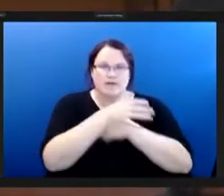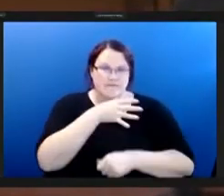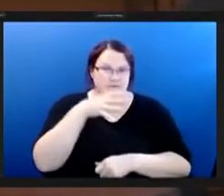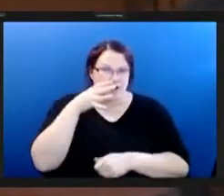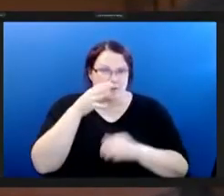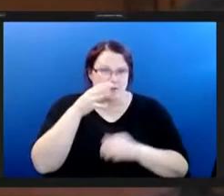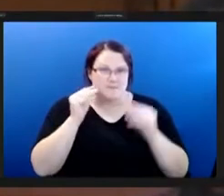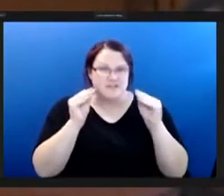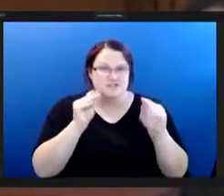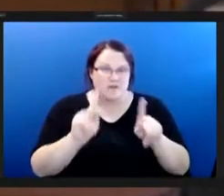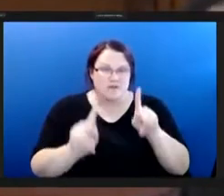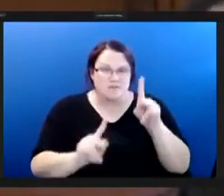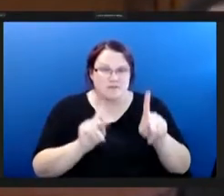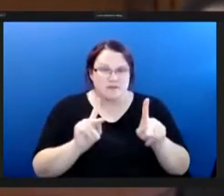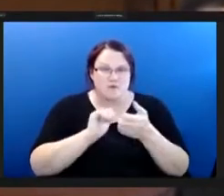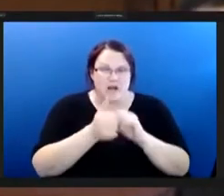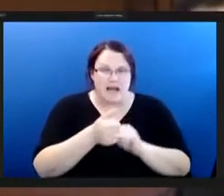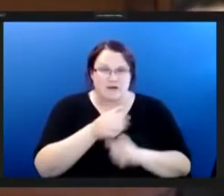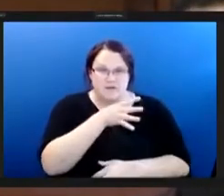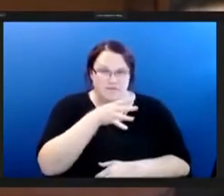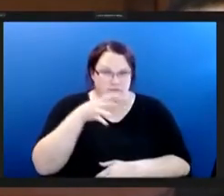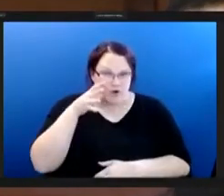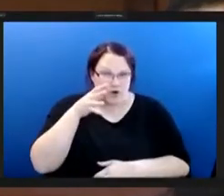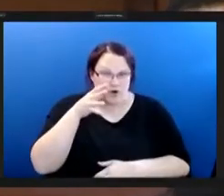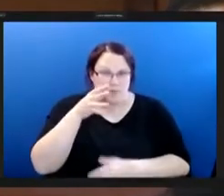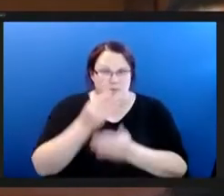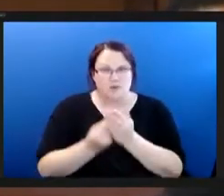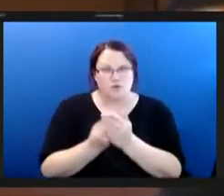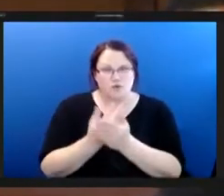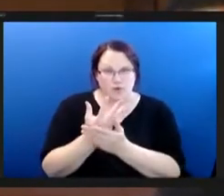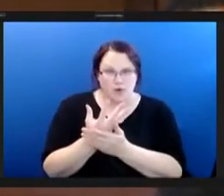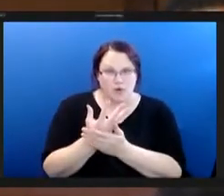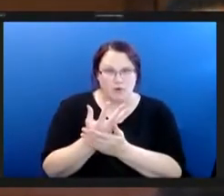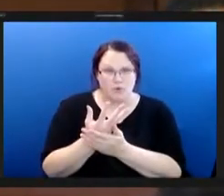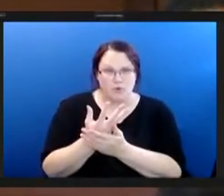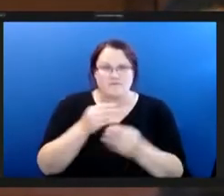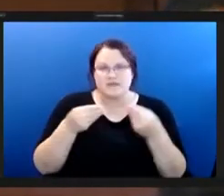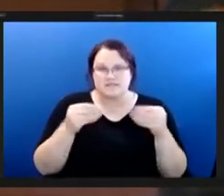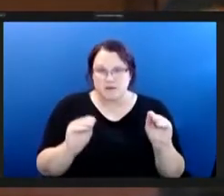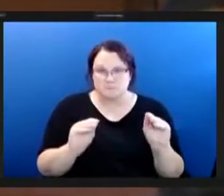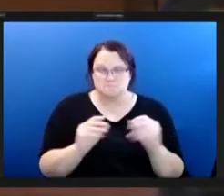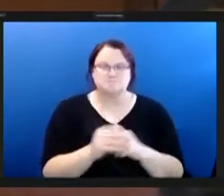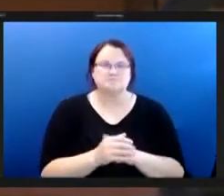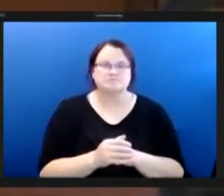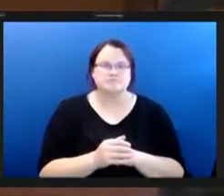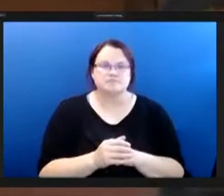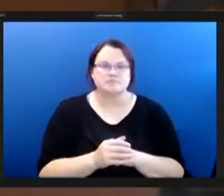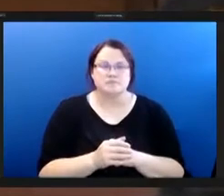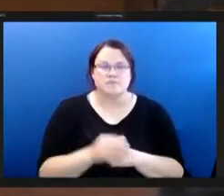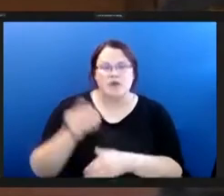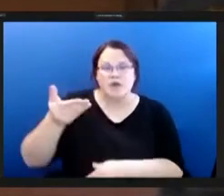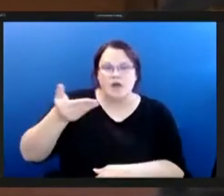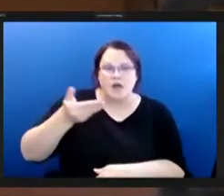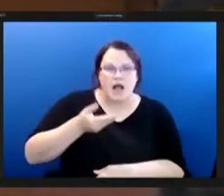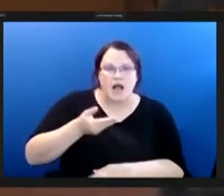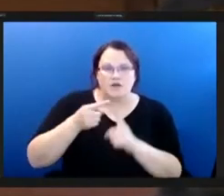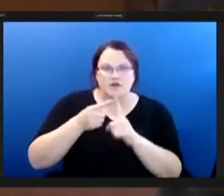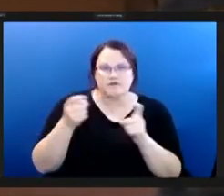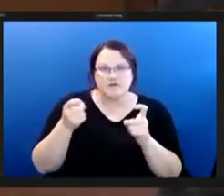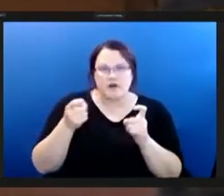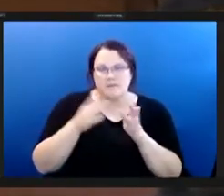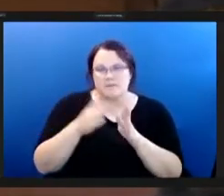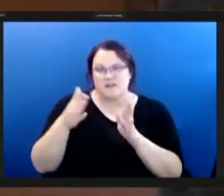people how to form how to grow how to sell they are hiring from the neighborhood